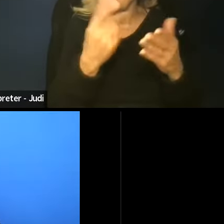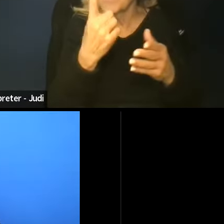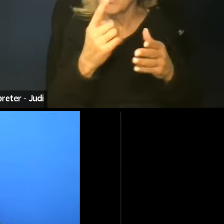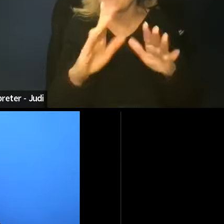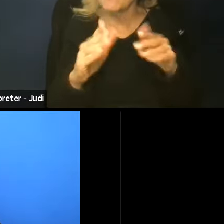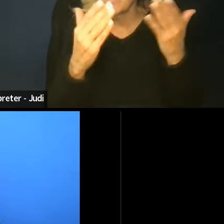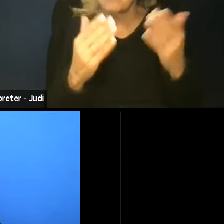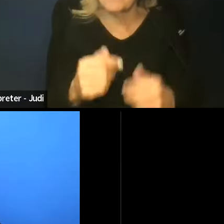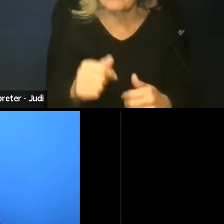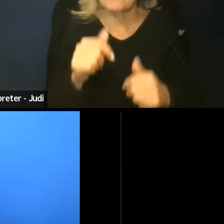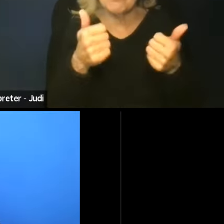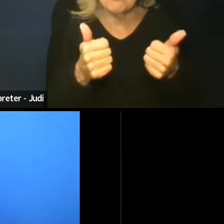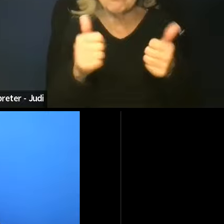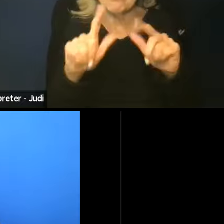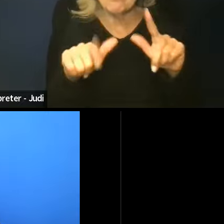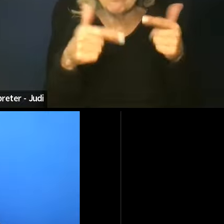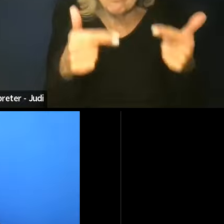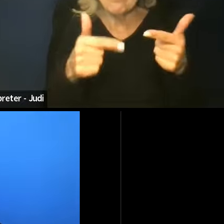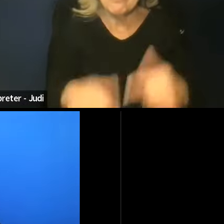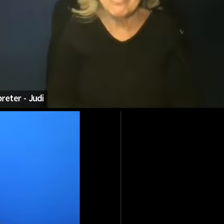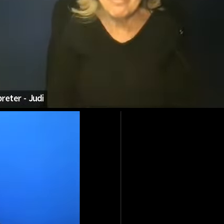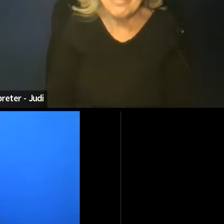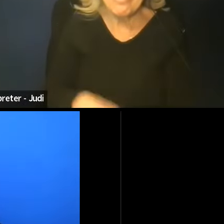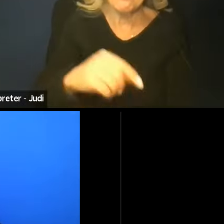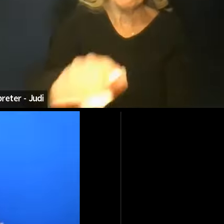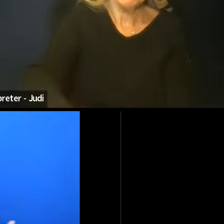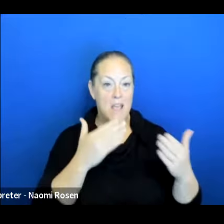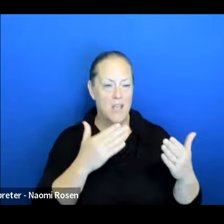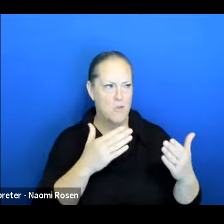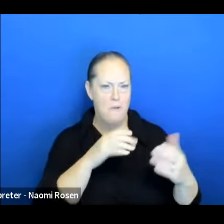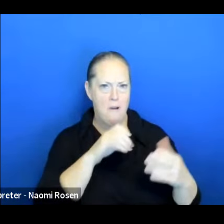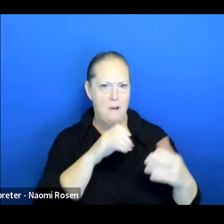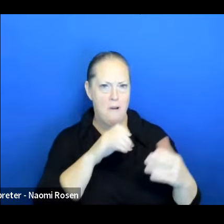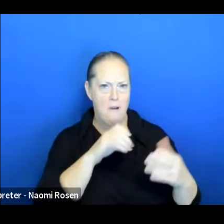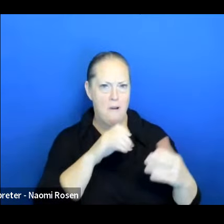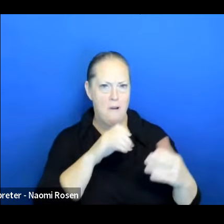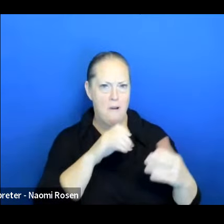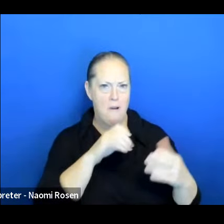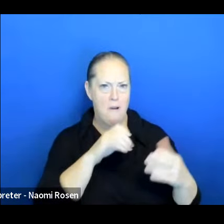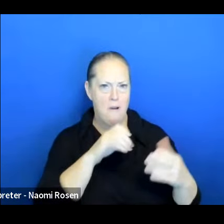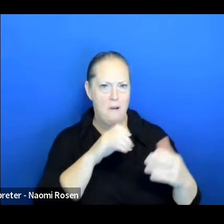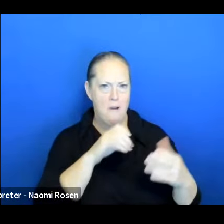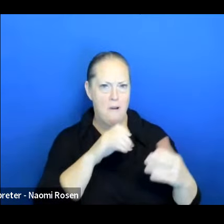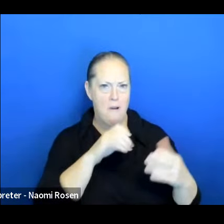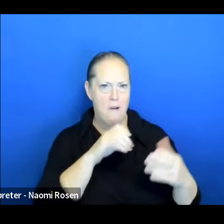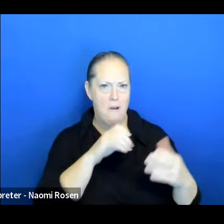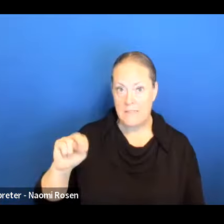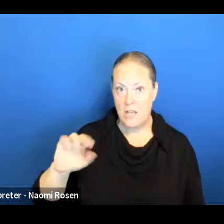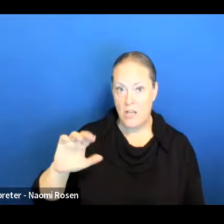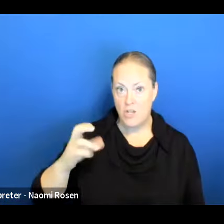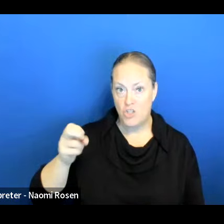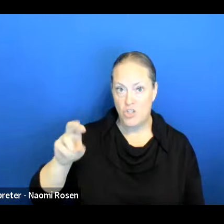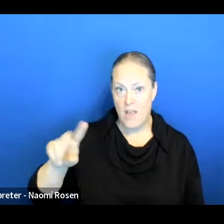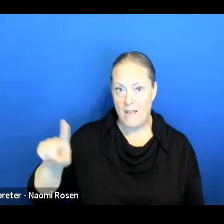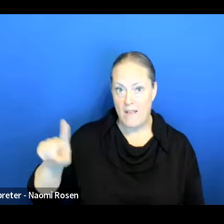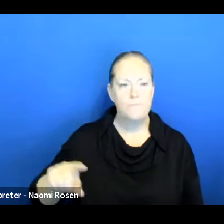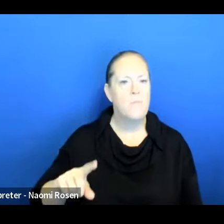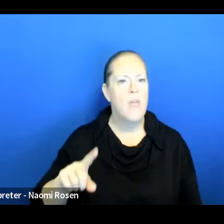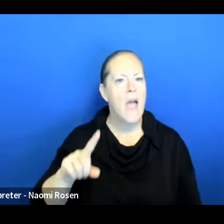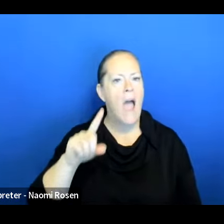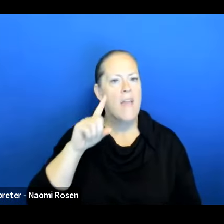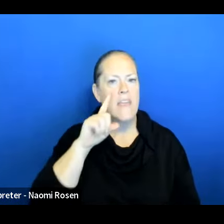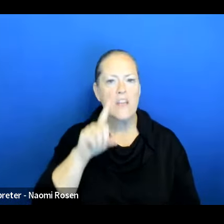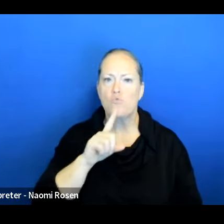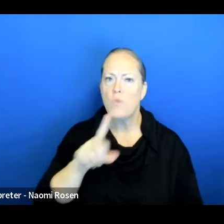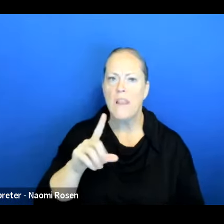Okay, great. I love that. Ms. Masonette Sanchez? I think it's very important for engaged people,